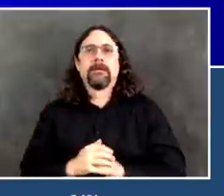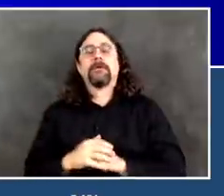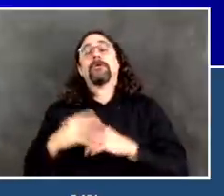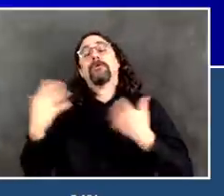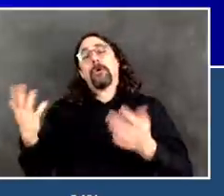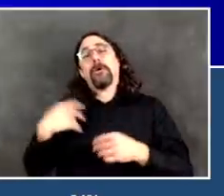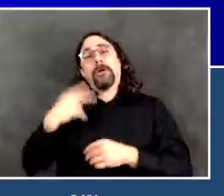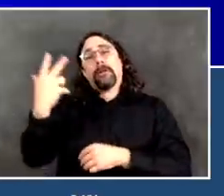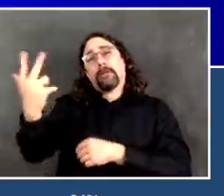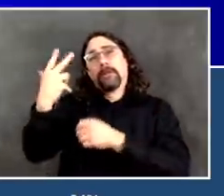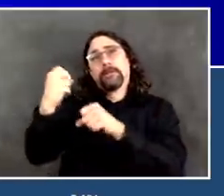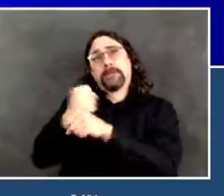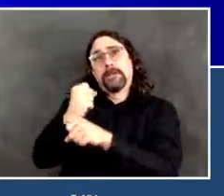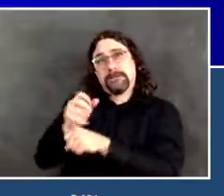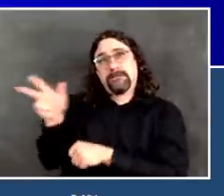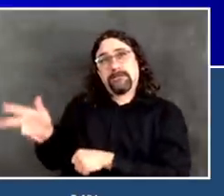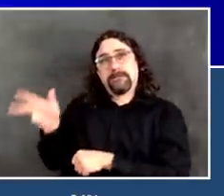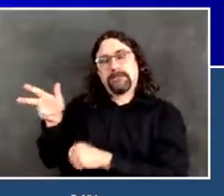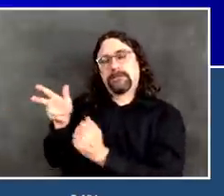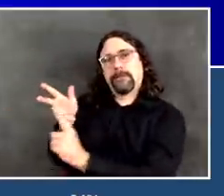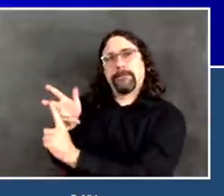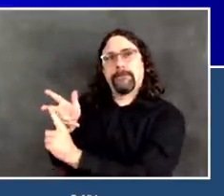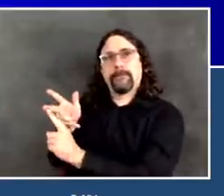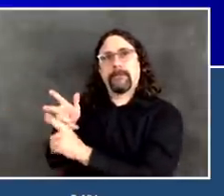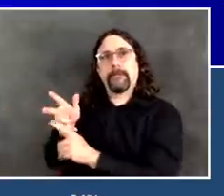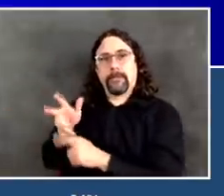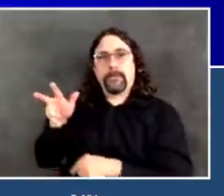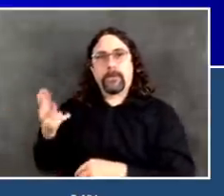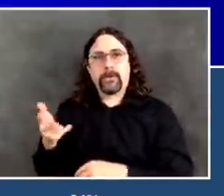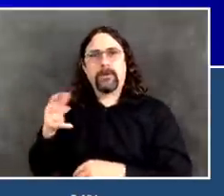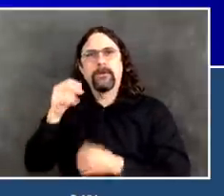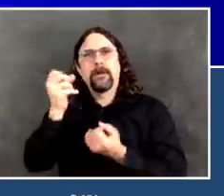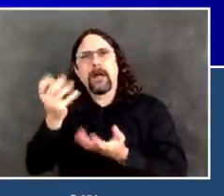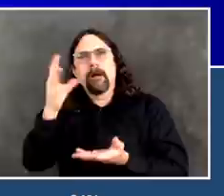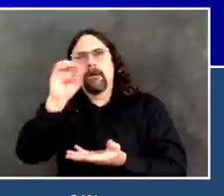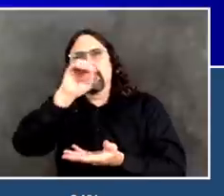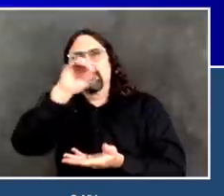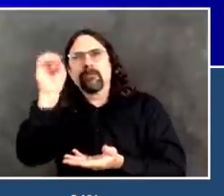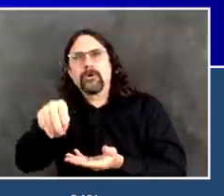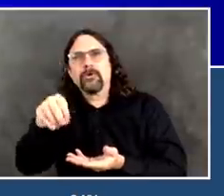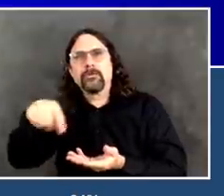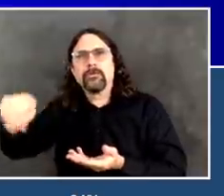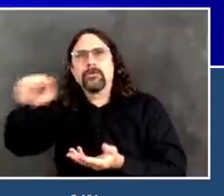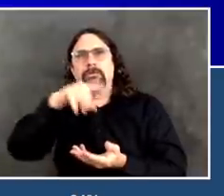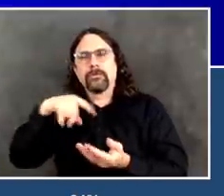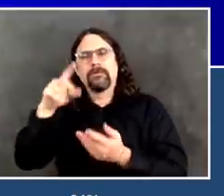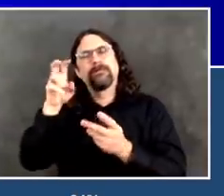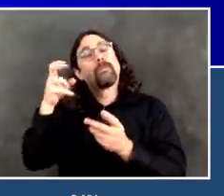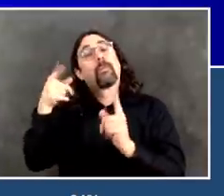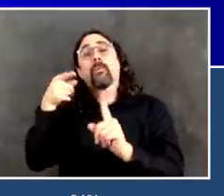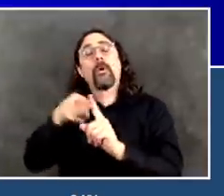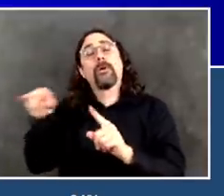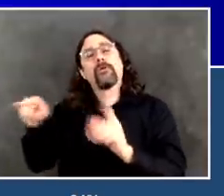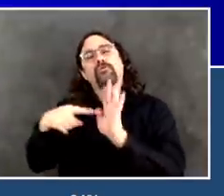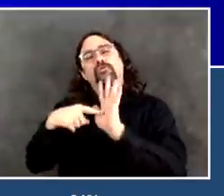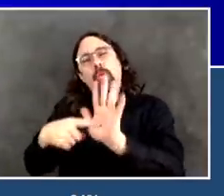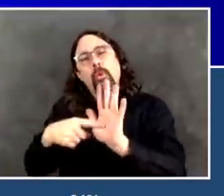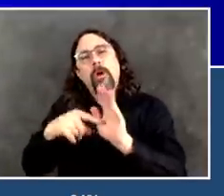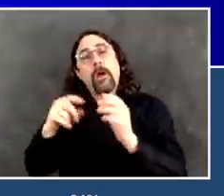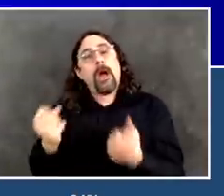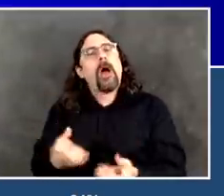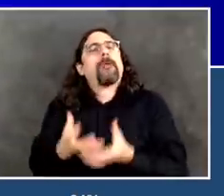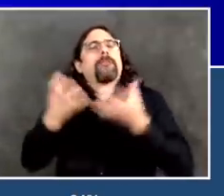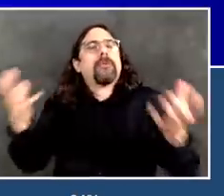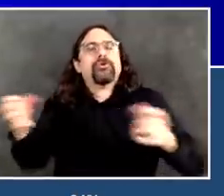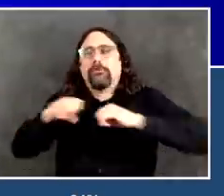So, this obviously gives us some sense of how widespread this is in the city. And we've said from the very beginning, you know, I still say that the saddest part of